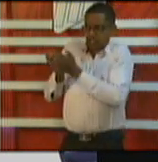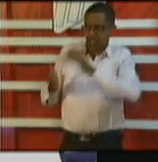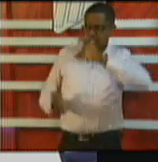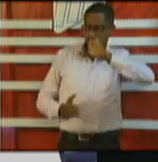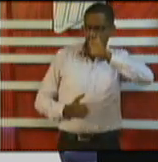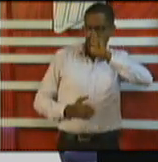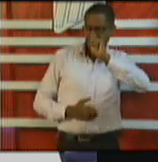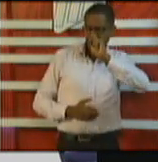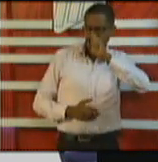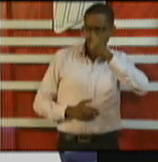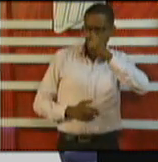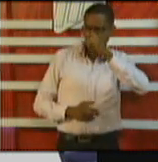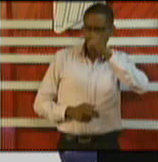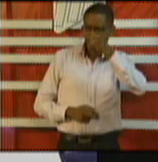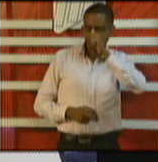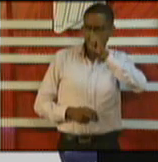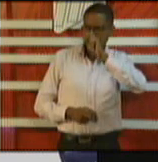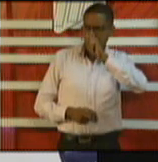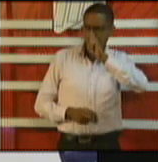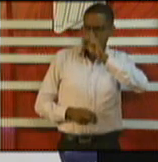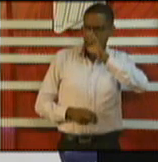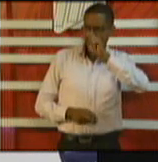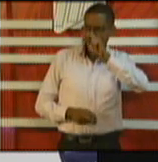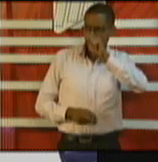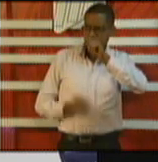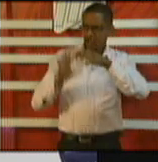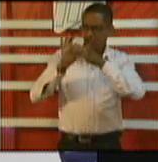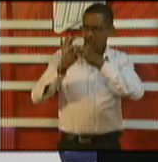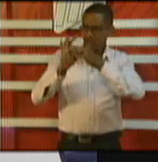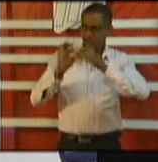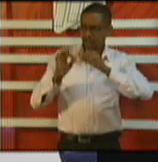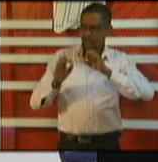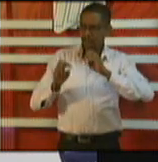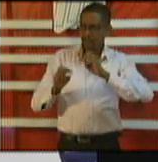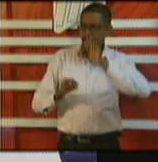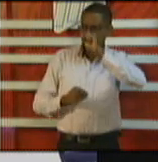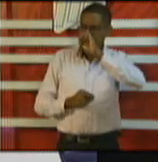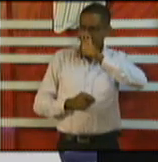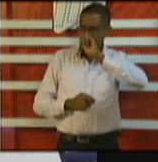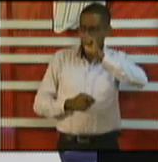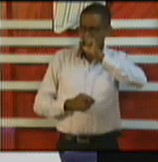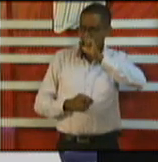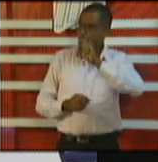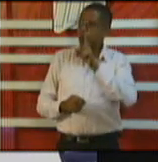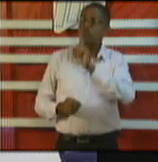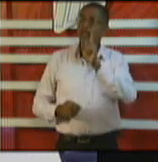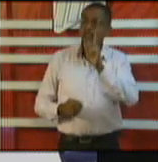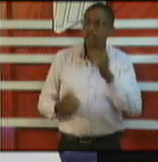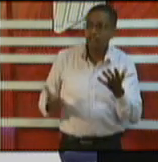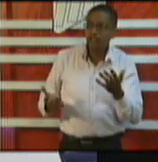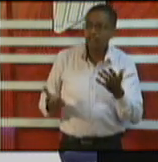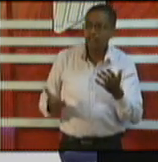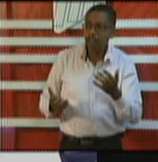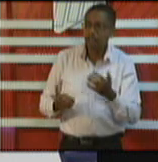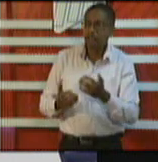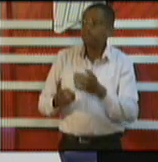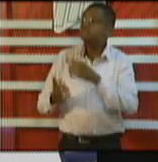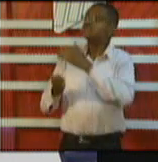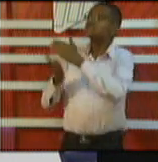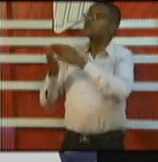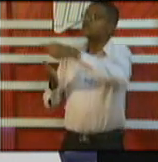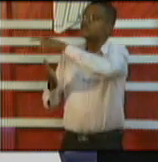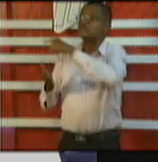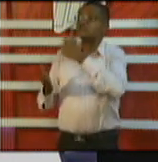have heard some concerns of these passengers saying that they would like to quarantine at home if